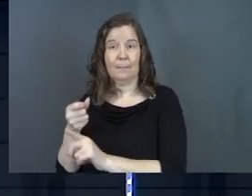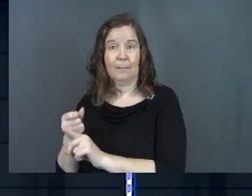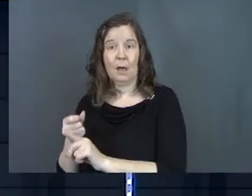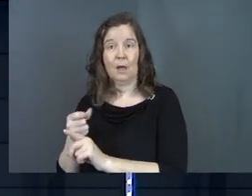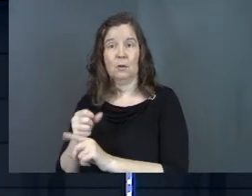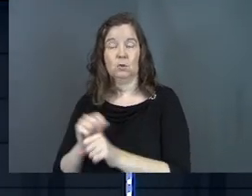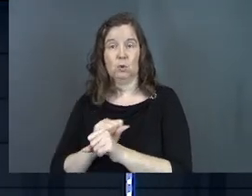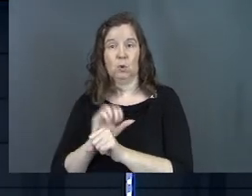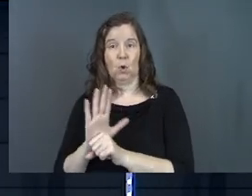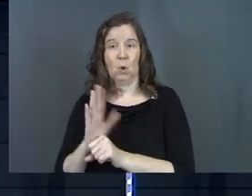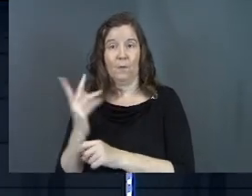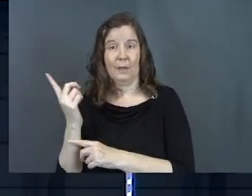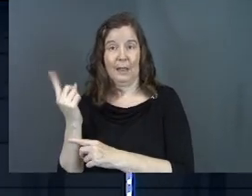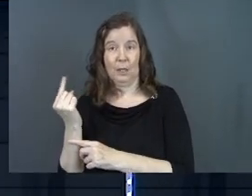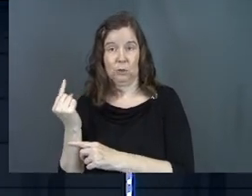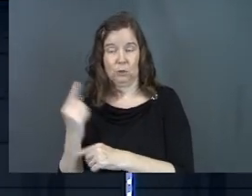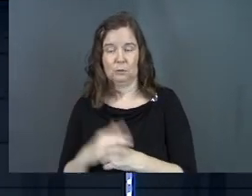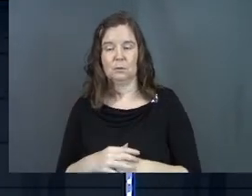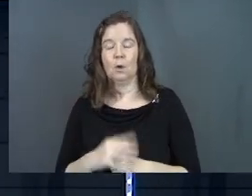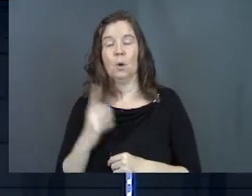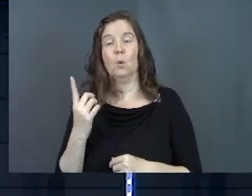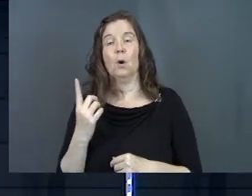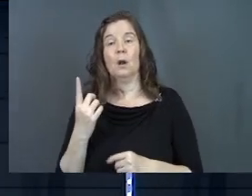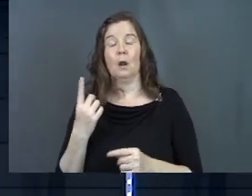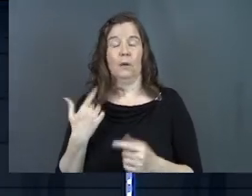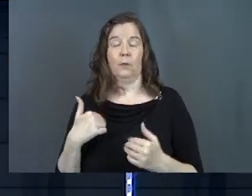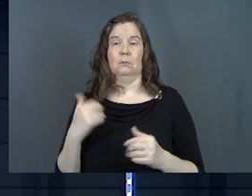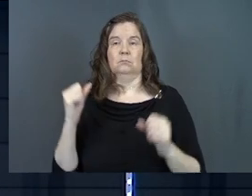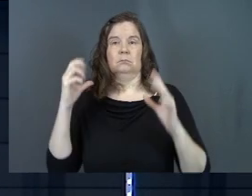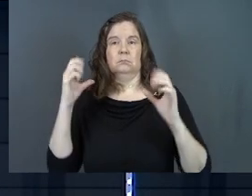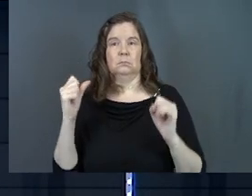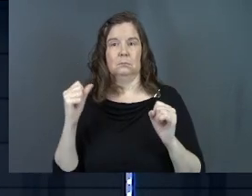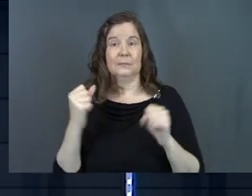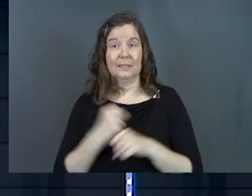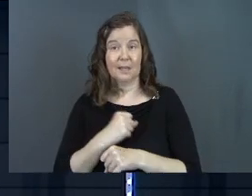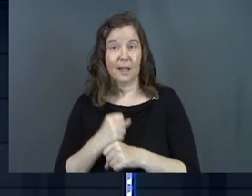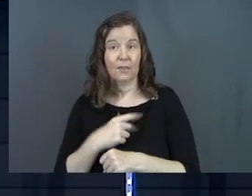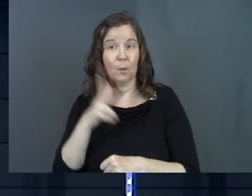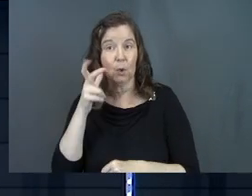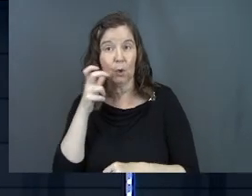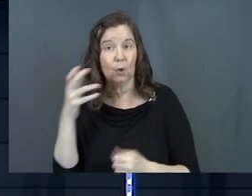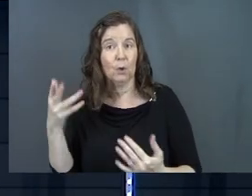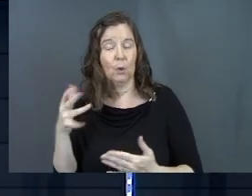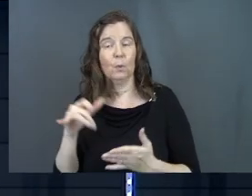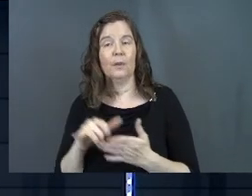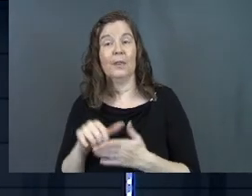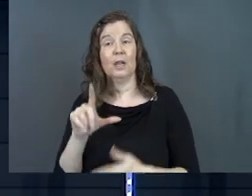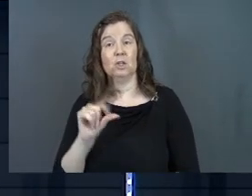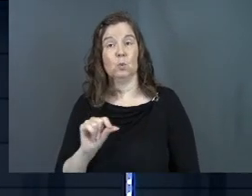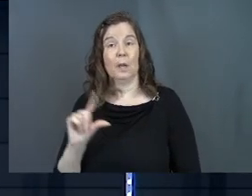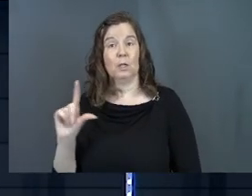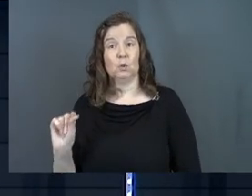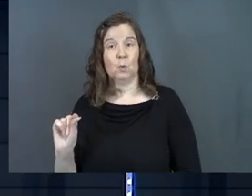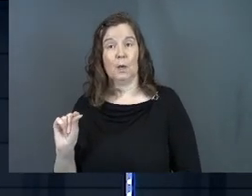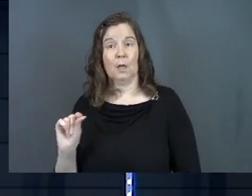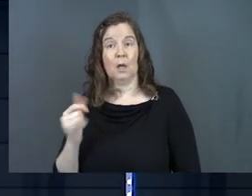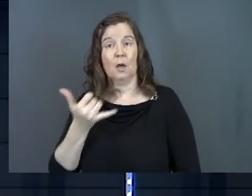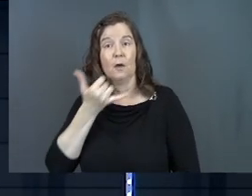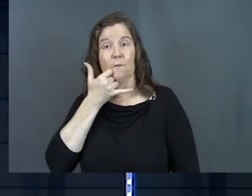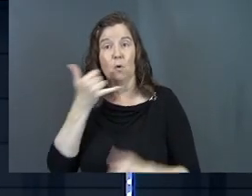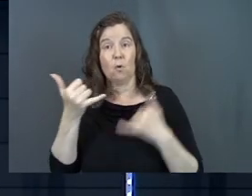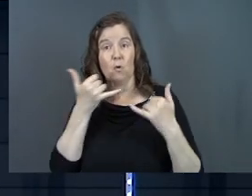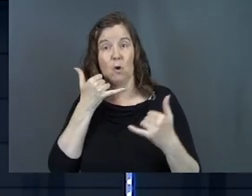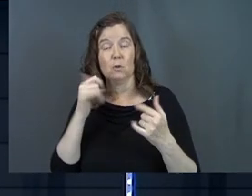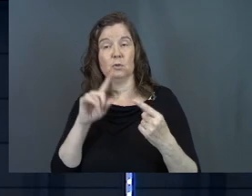COVID last year. One of the alarming stats that we heard was that in 2020, phone